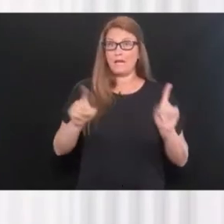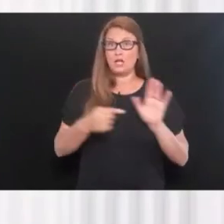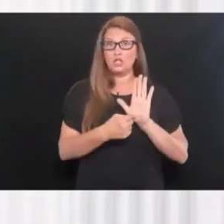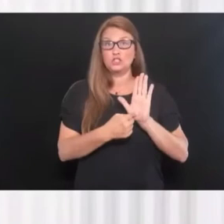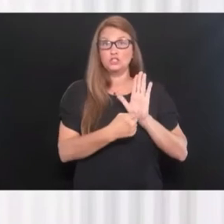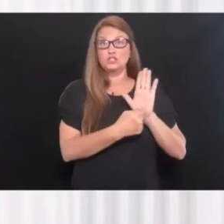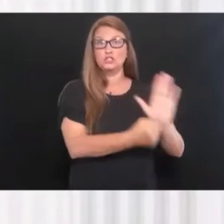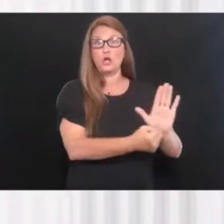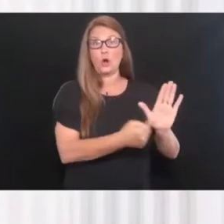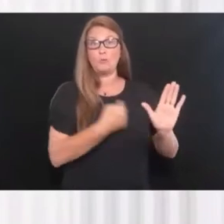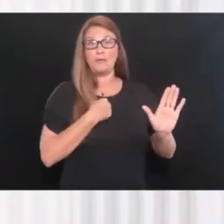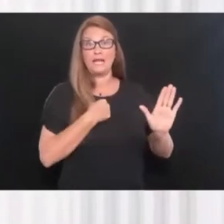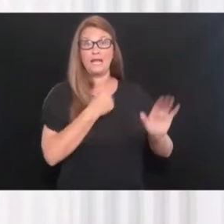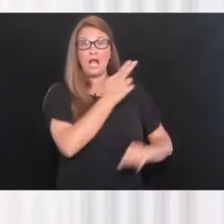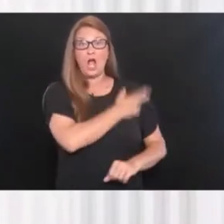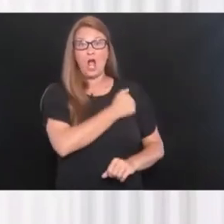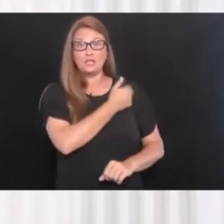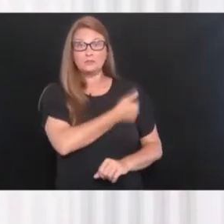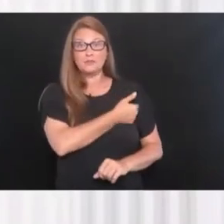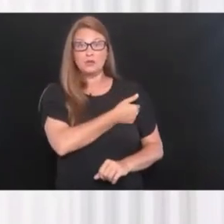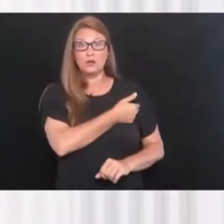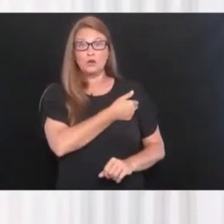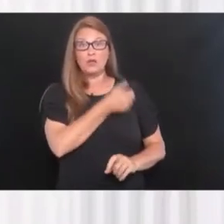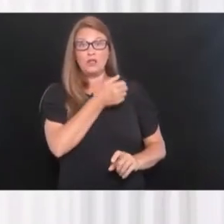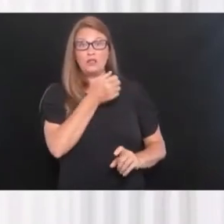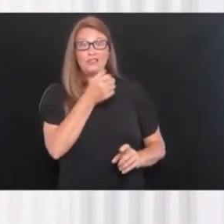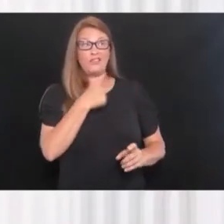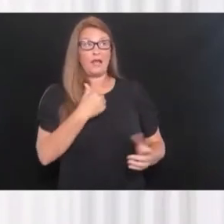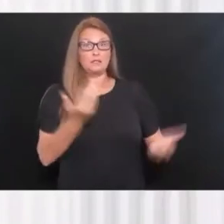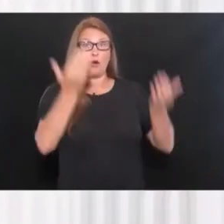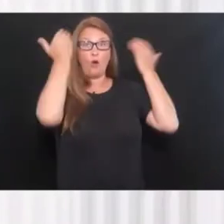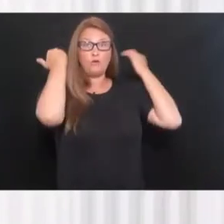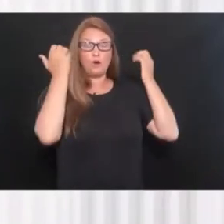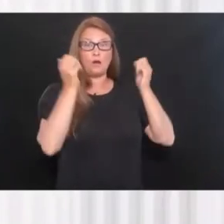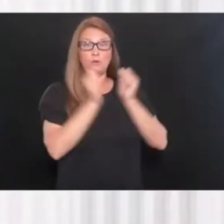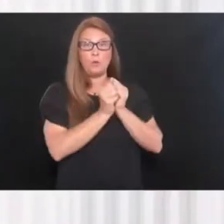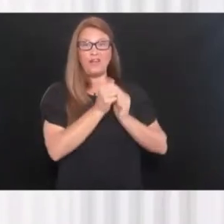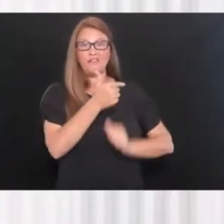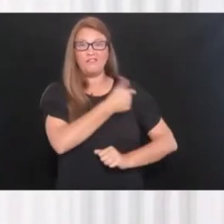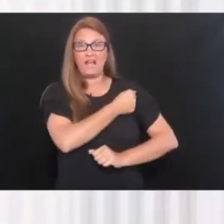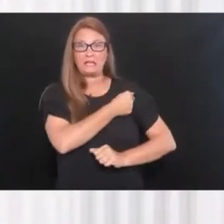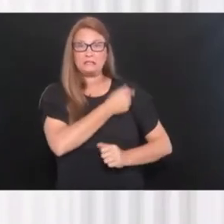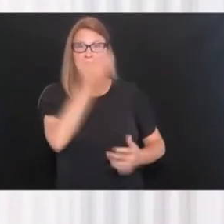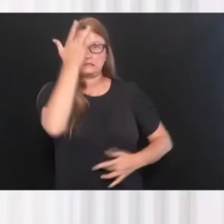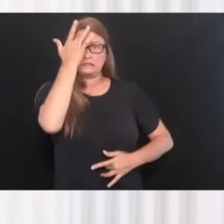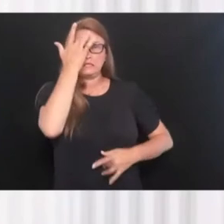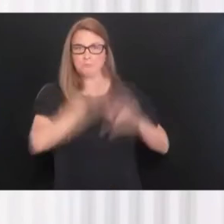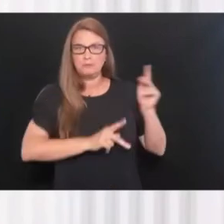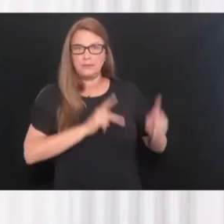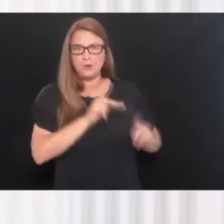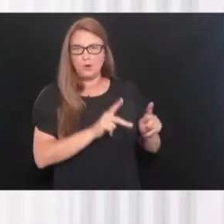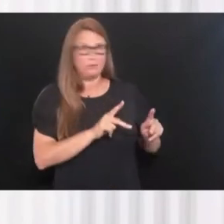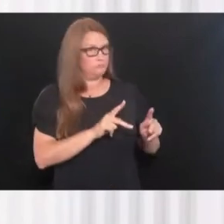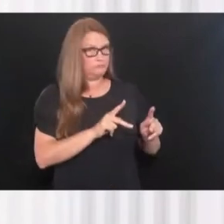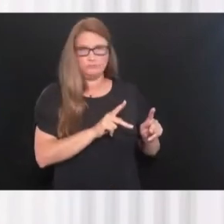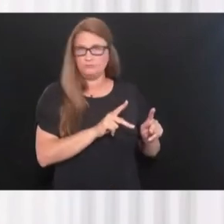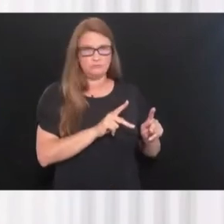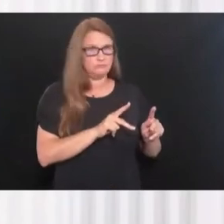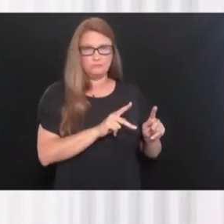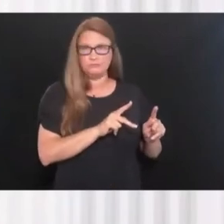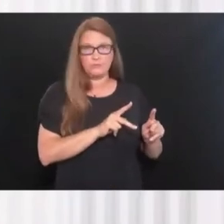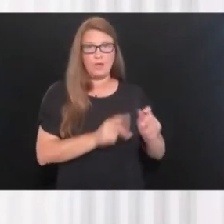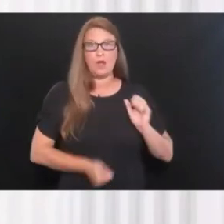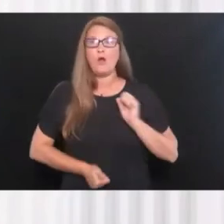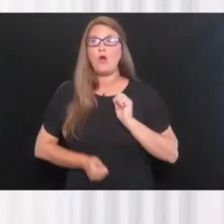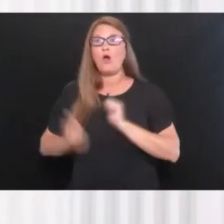overran by, by vaccine injuries. I mean, I've yet to admit one person or take care of one person with an injury from the